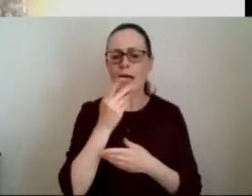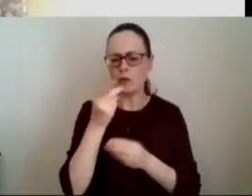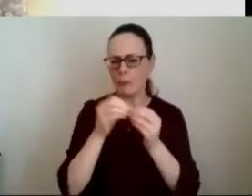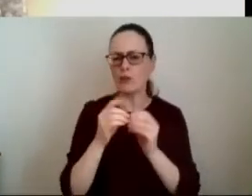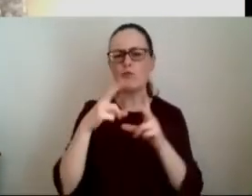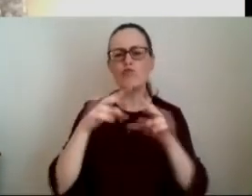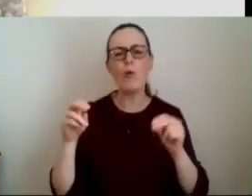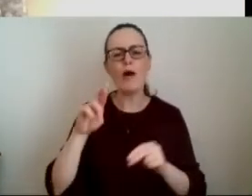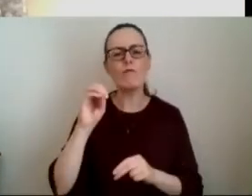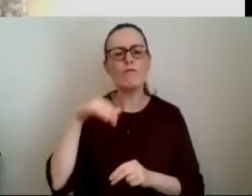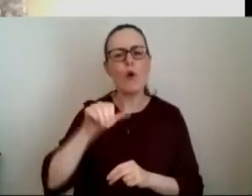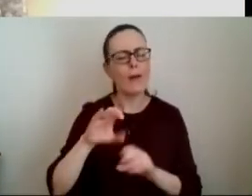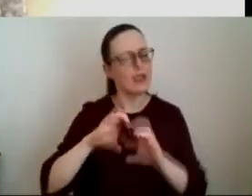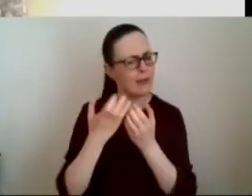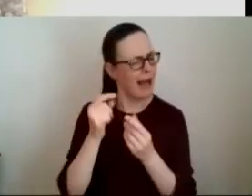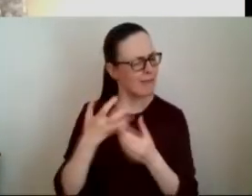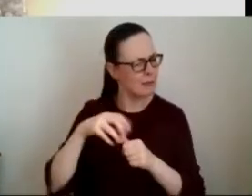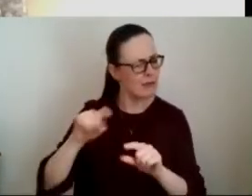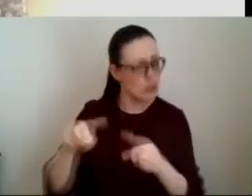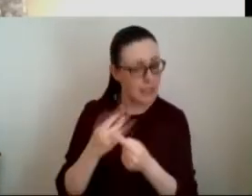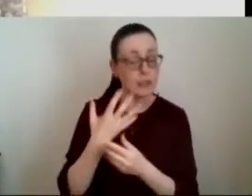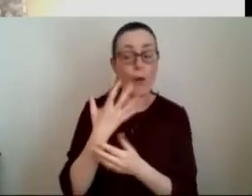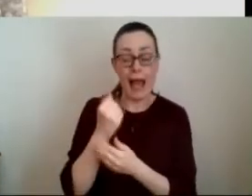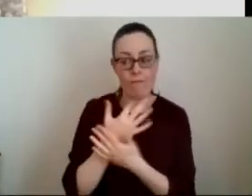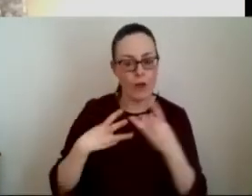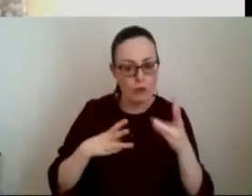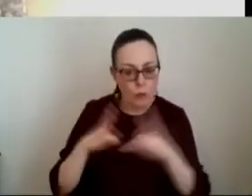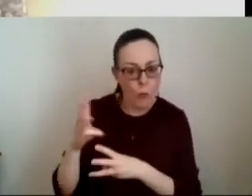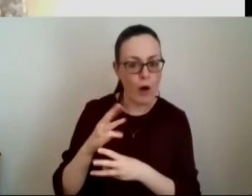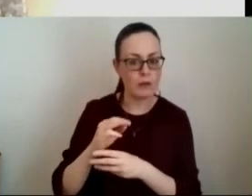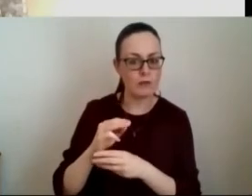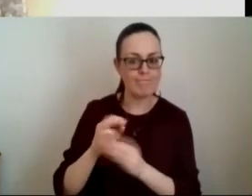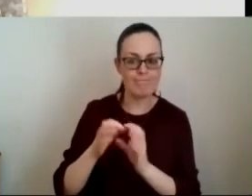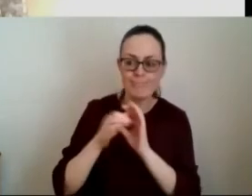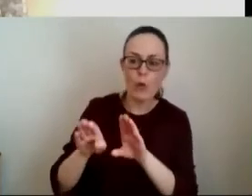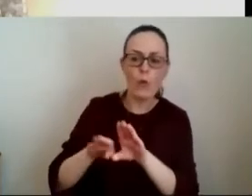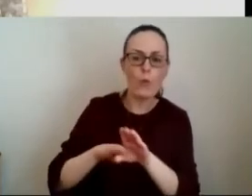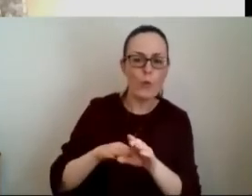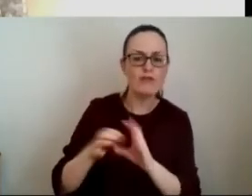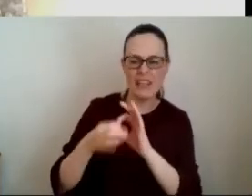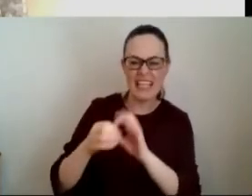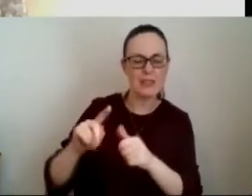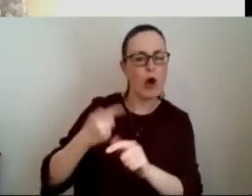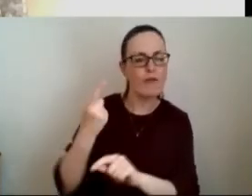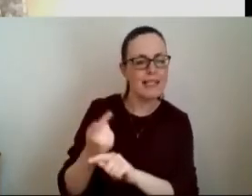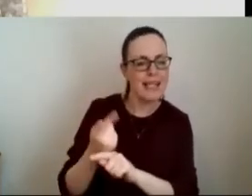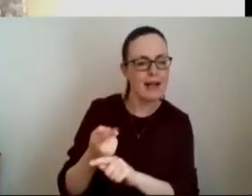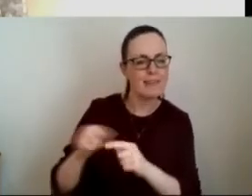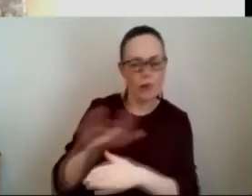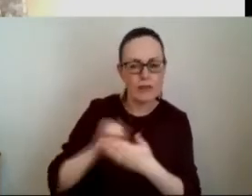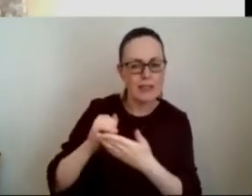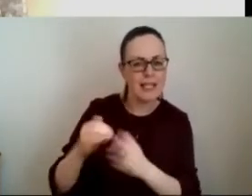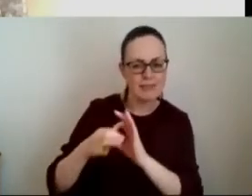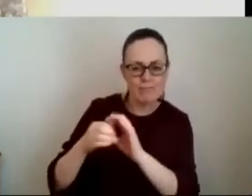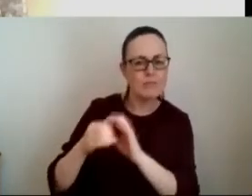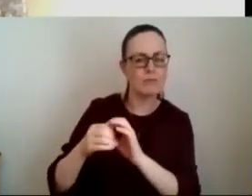there are particular challenges and we've done a lot of work through the existing services that are there existing relationships that are trusted and we have found that's the